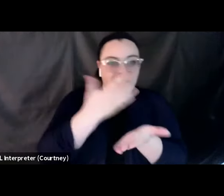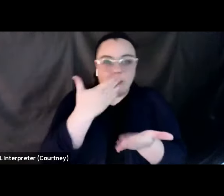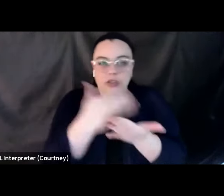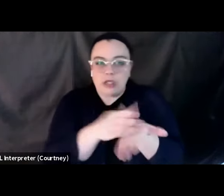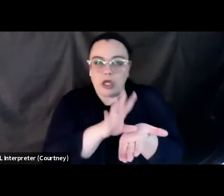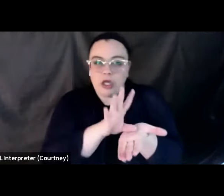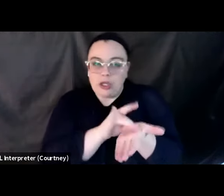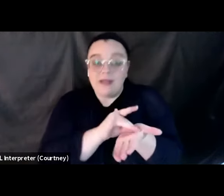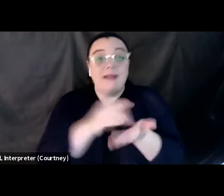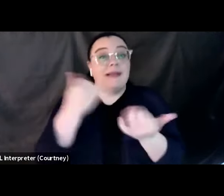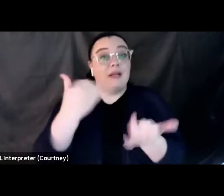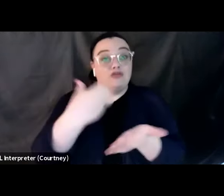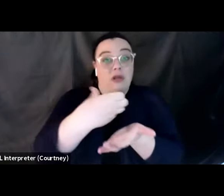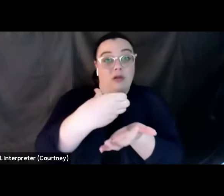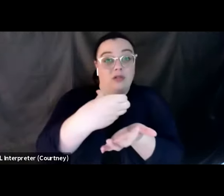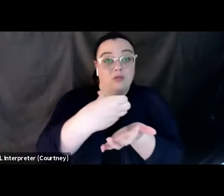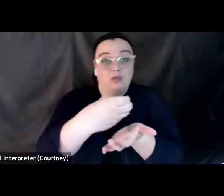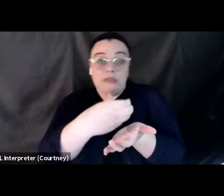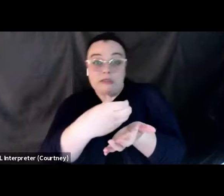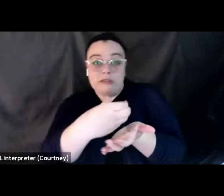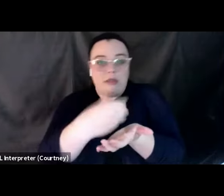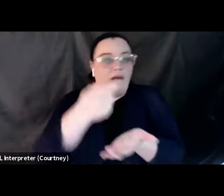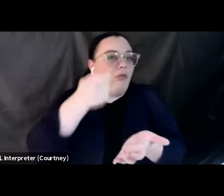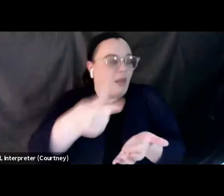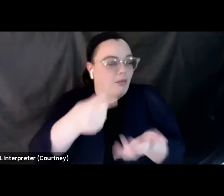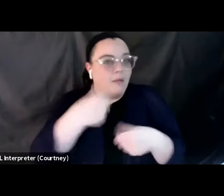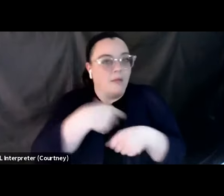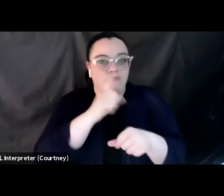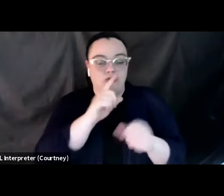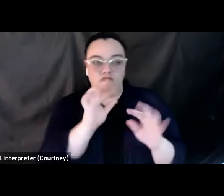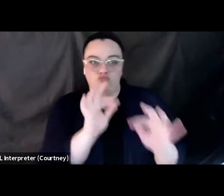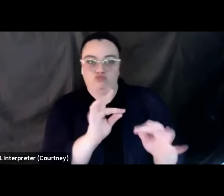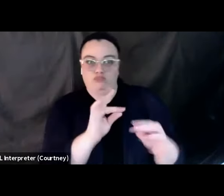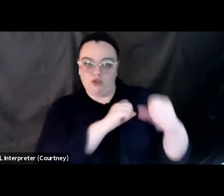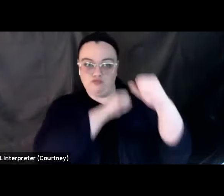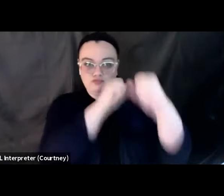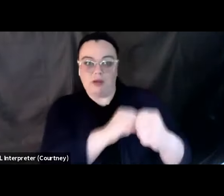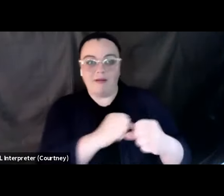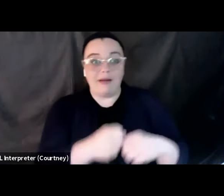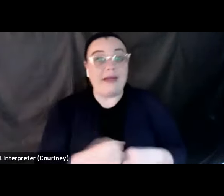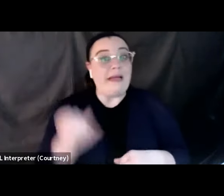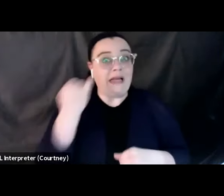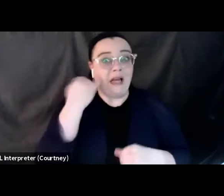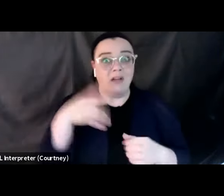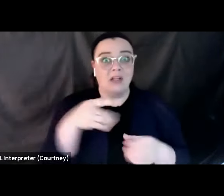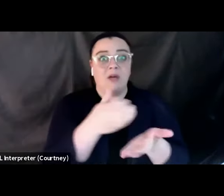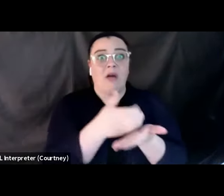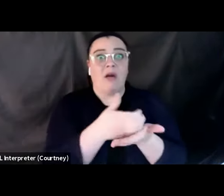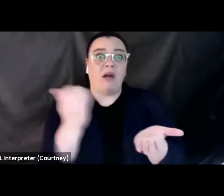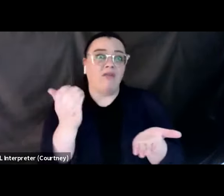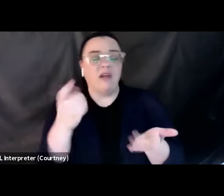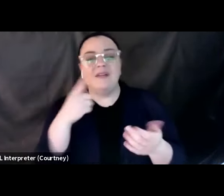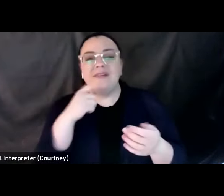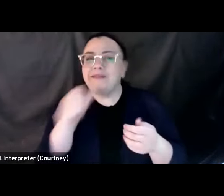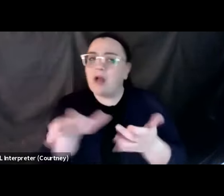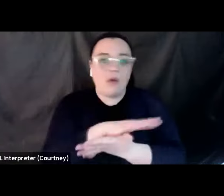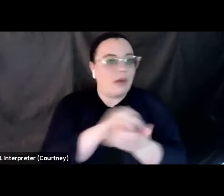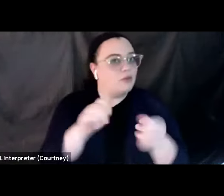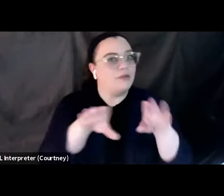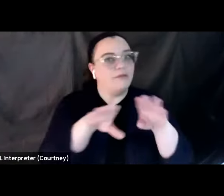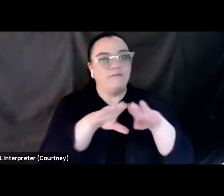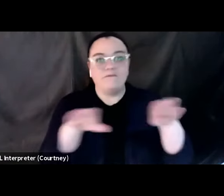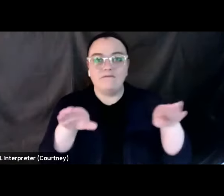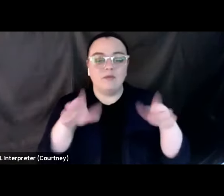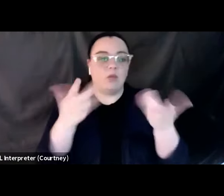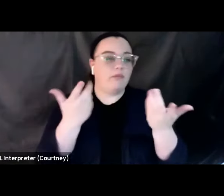twist to form that strong bond. And if you do need to remove it when you're done, it doesn't damage any furniture. You can just